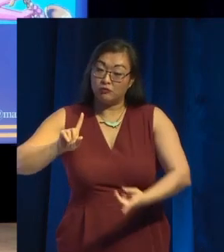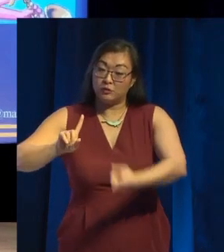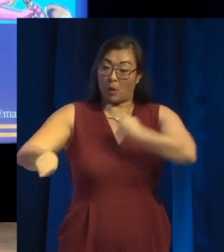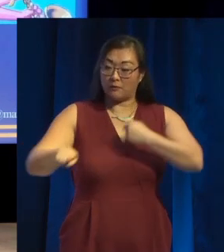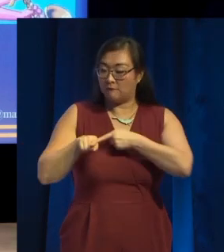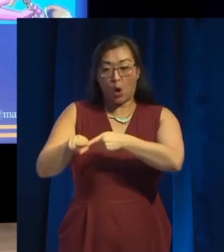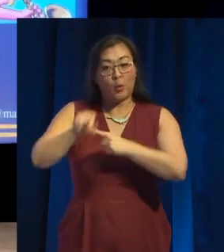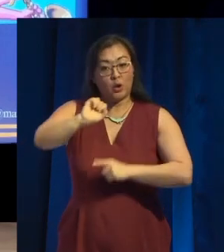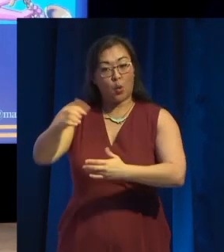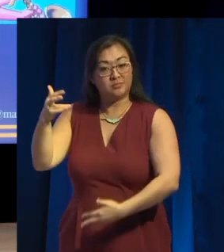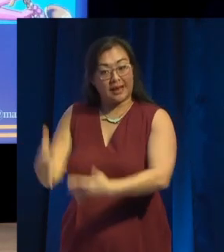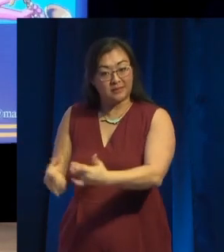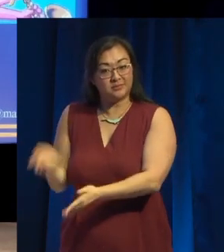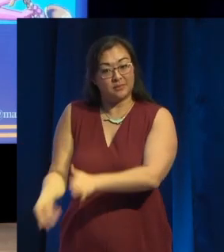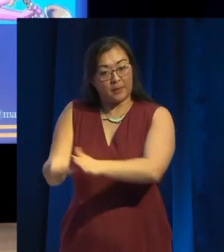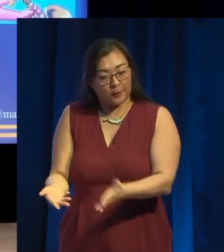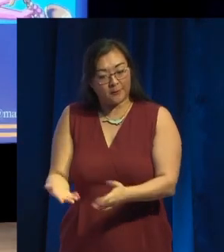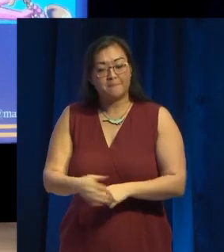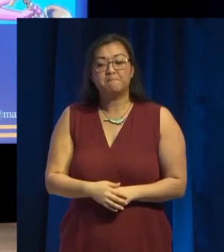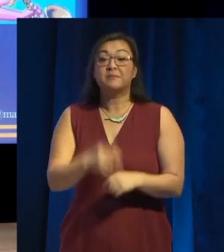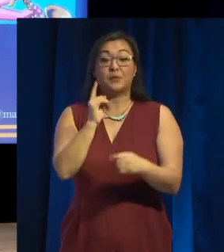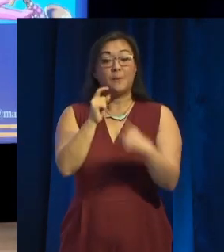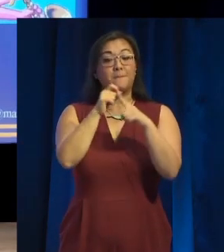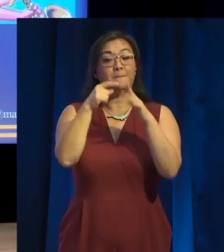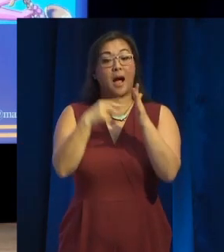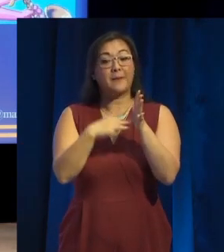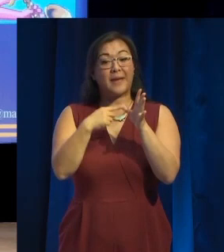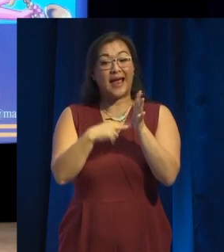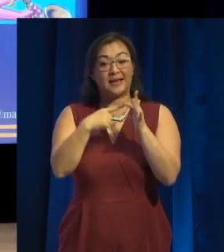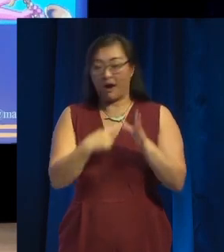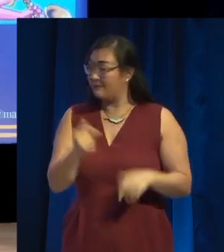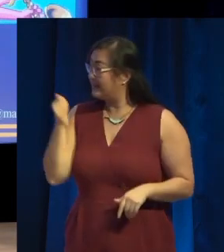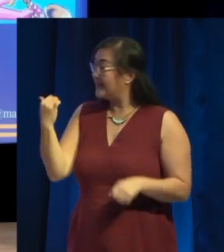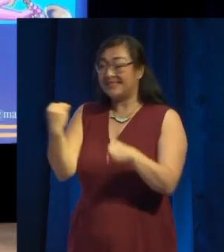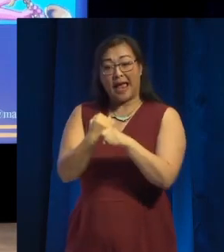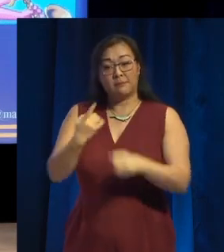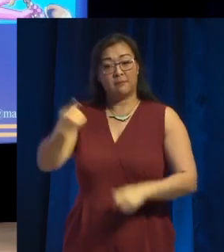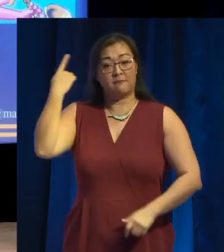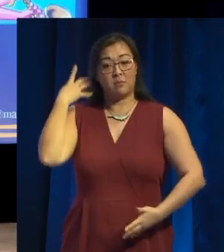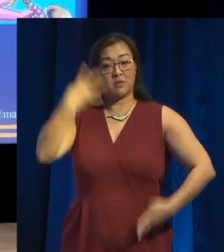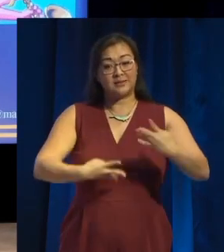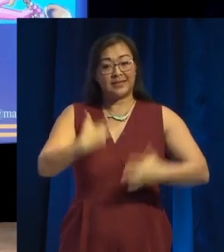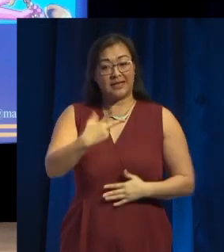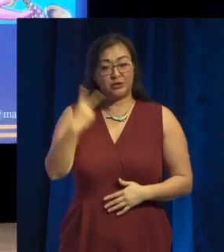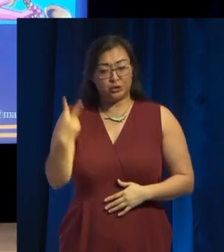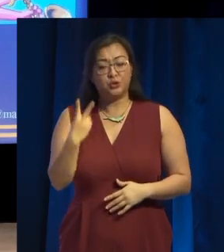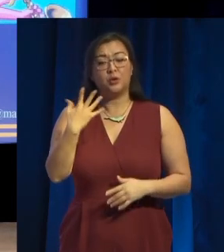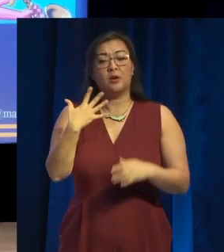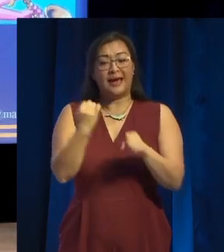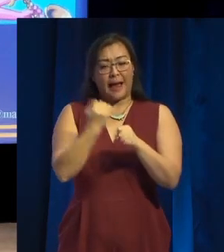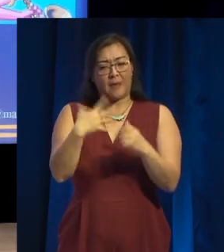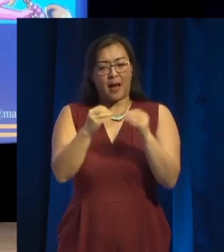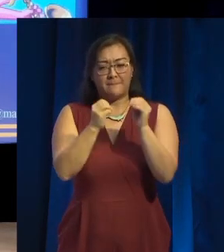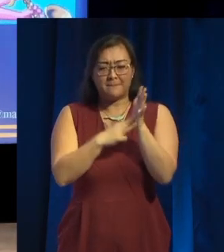Simple enough. Pi Mania, a game from 1982 by a guy called Mel Croucher. Has anyone heard of Mel Croucher?